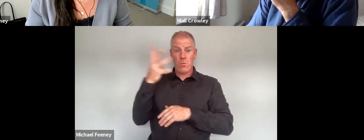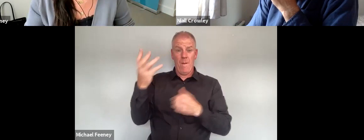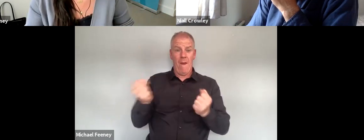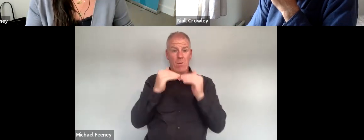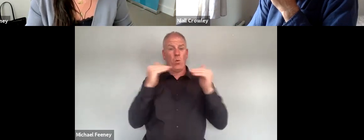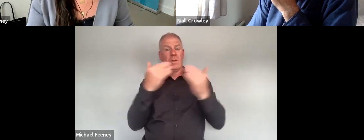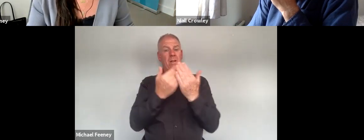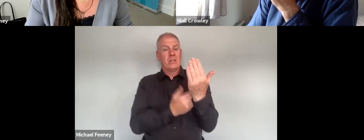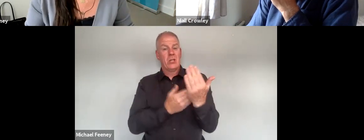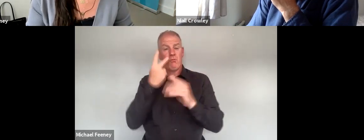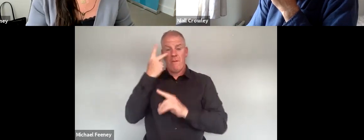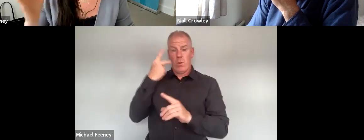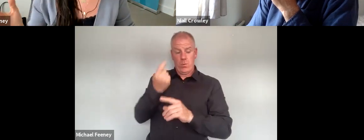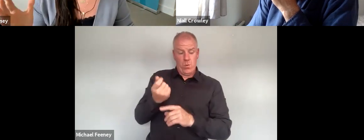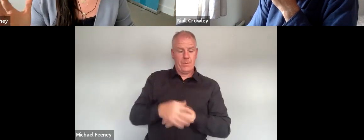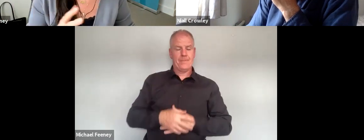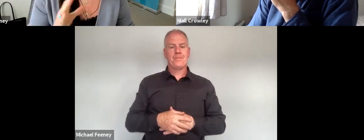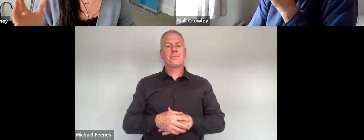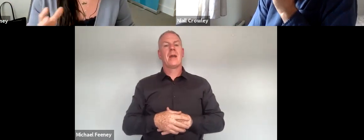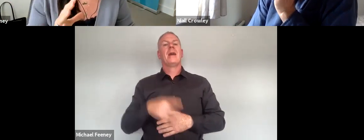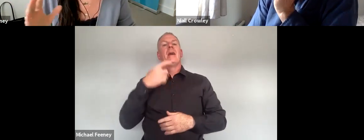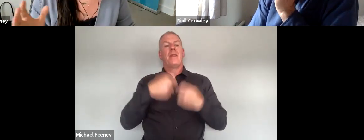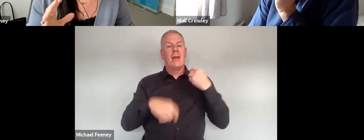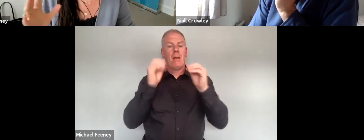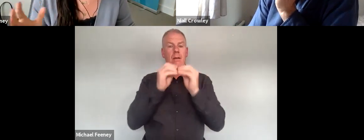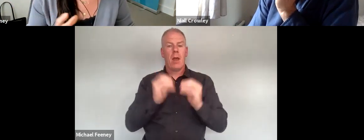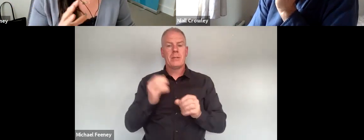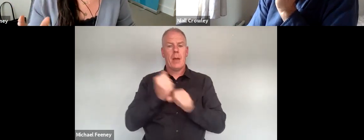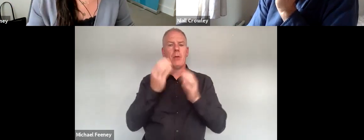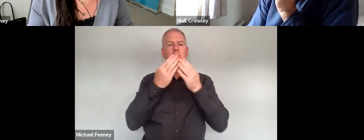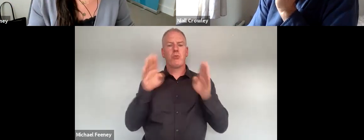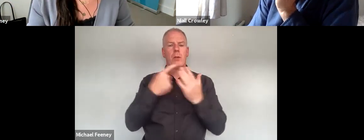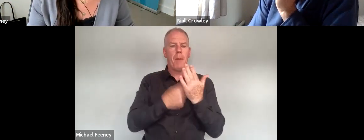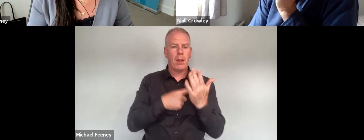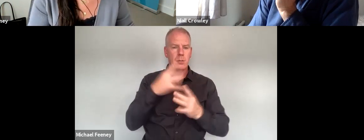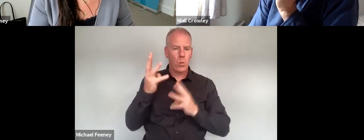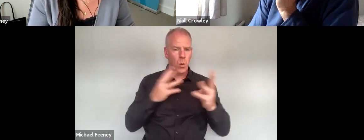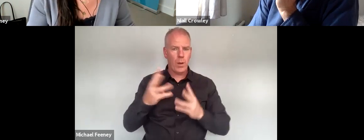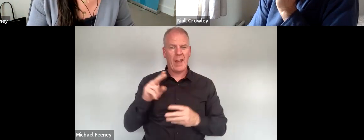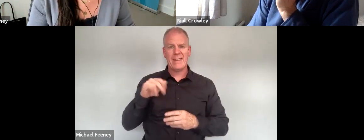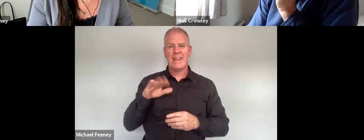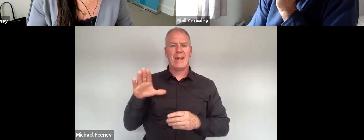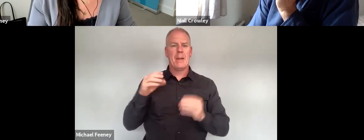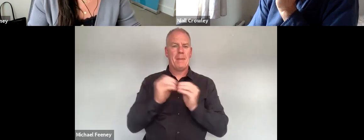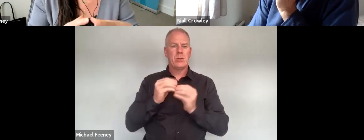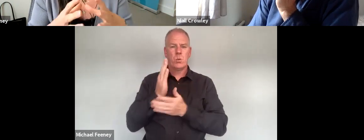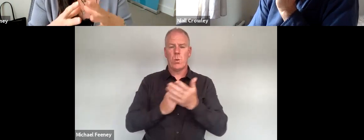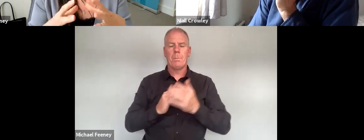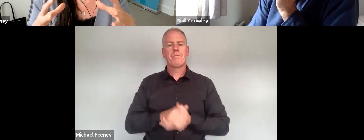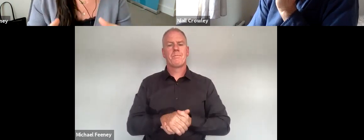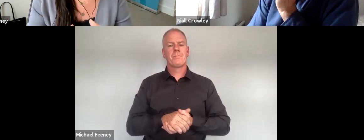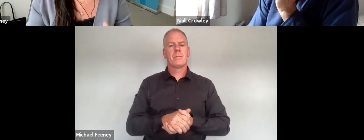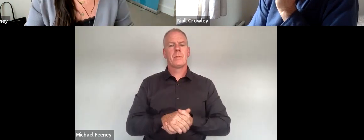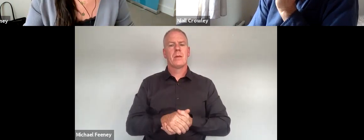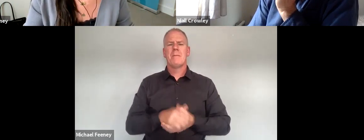legislation review and then commenting also on the wider policy context and Neil has referenced some of that already because obviously